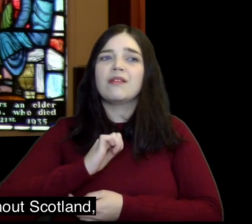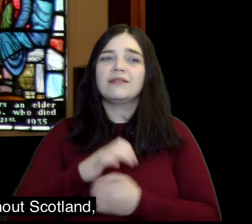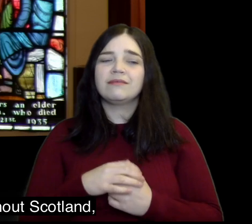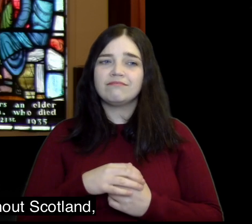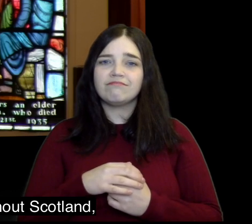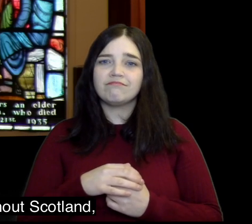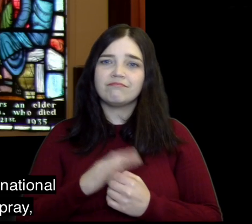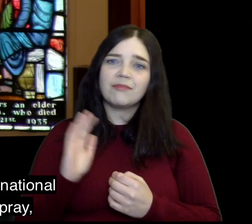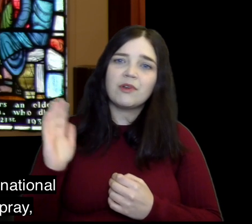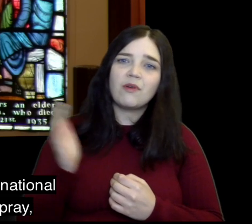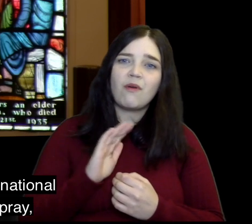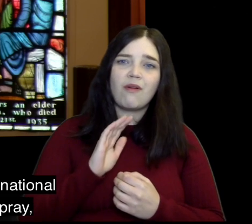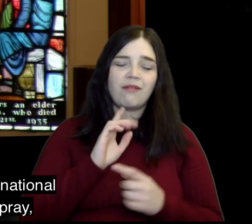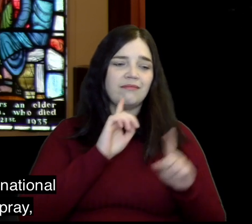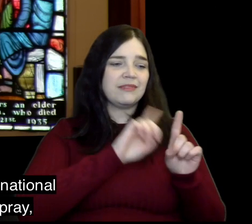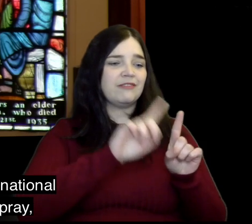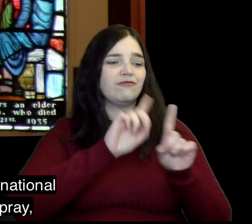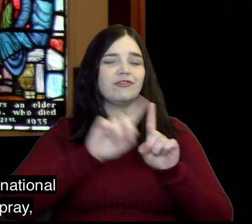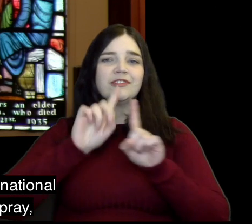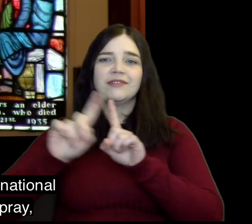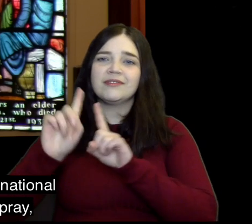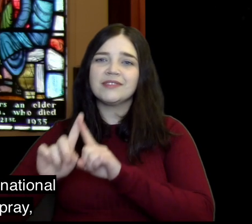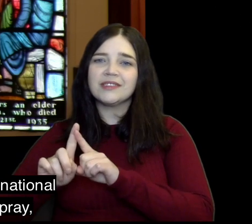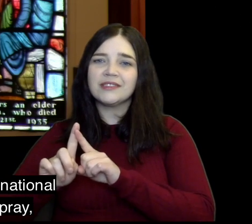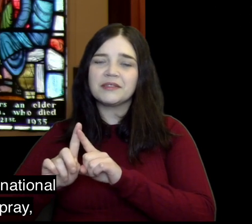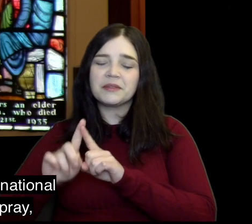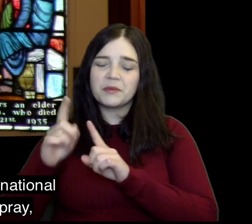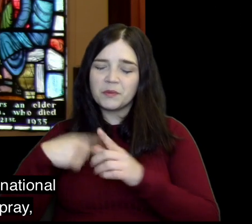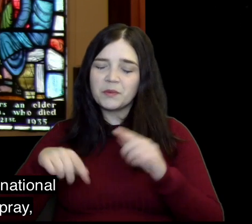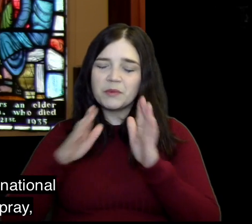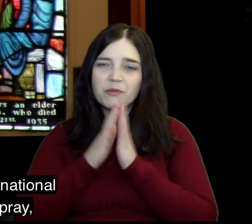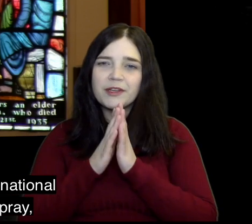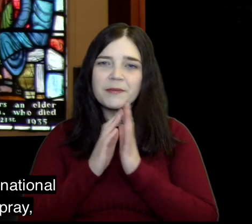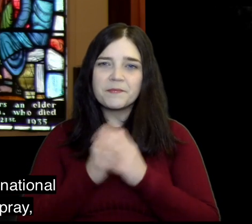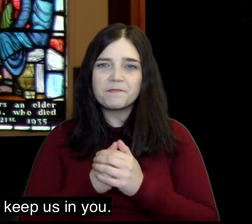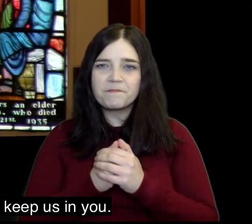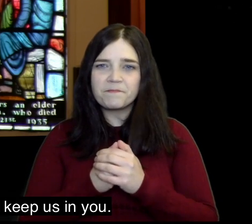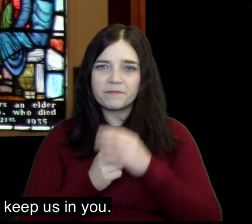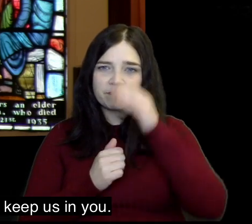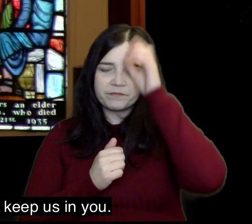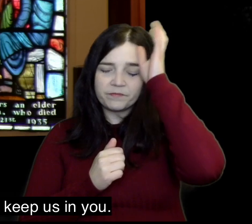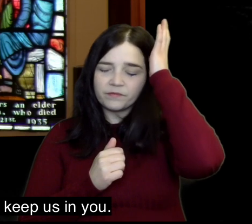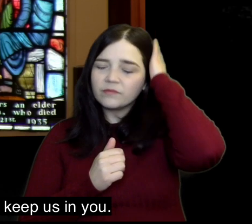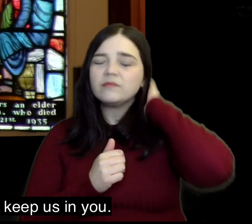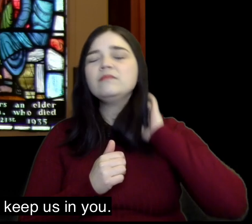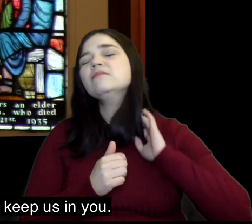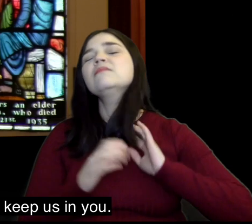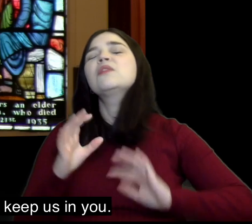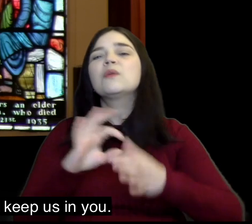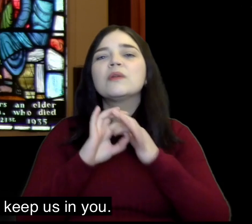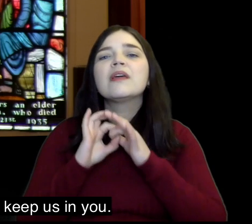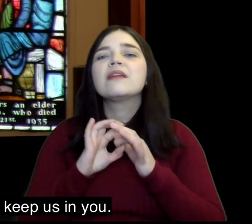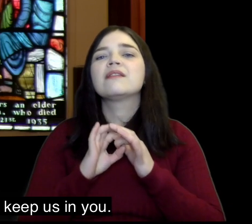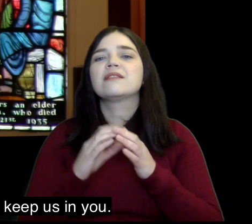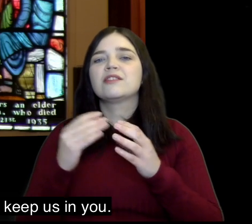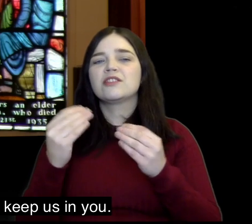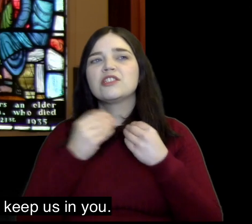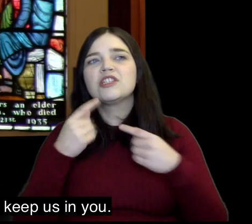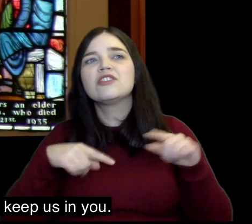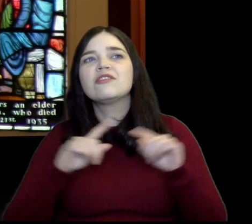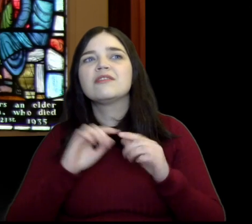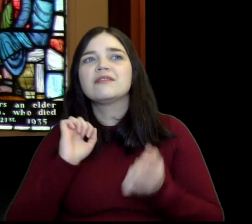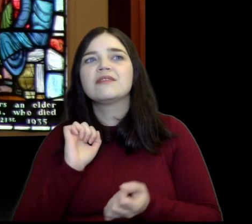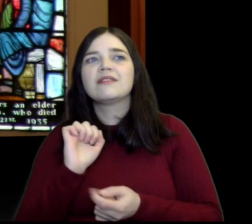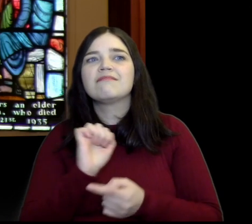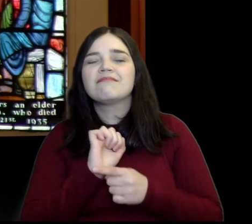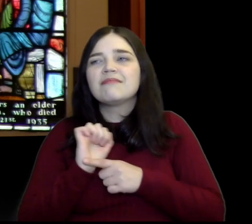for your church throughout Scotland Holland in all of its denominational difference we pray unite